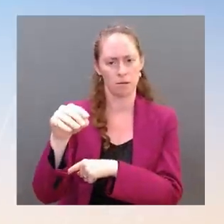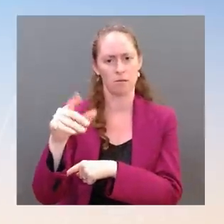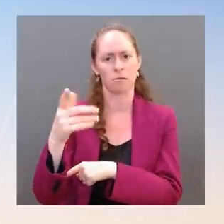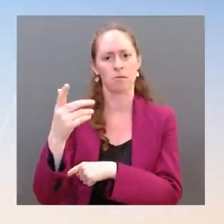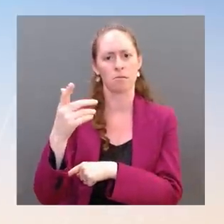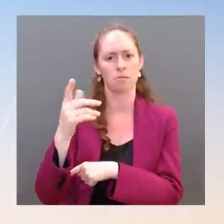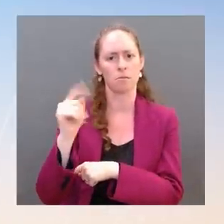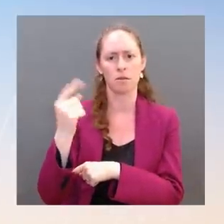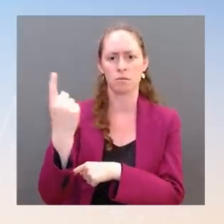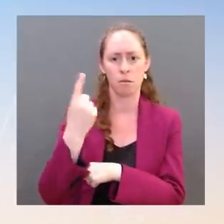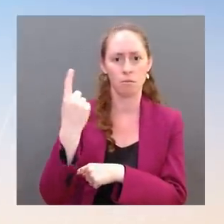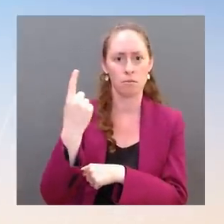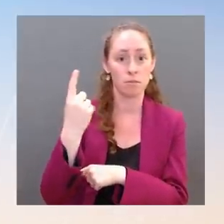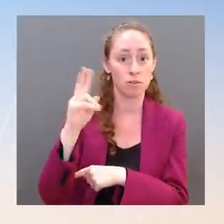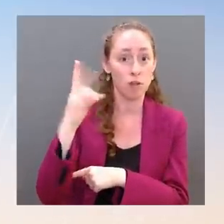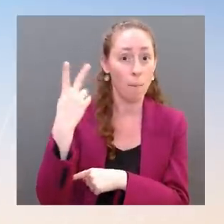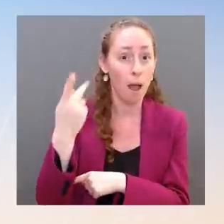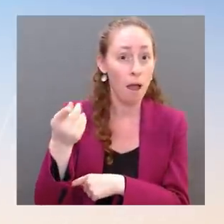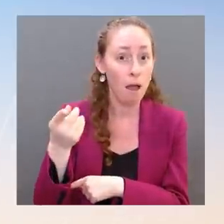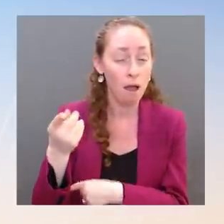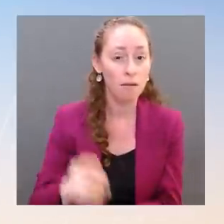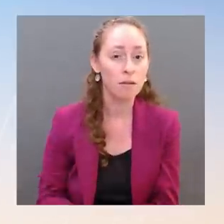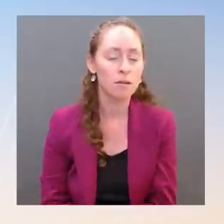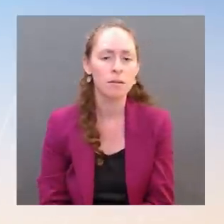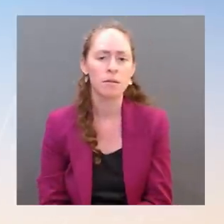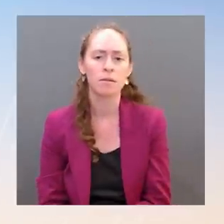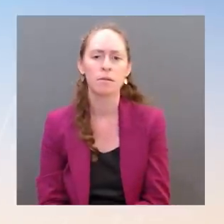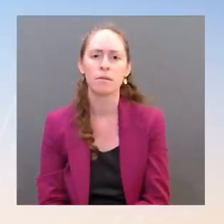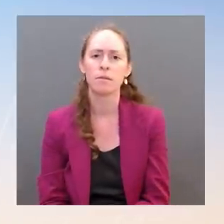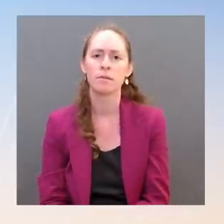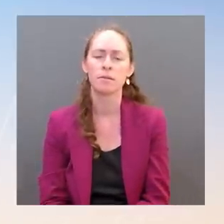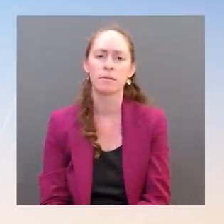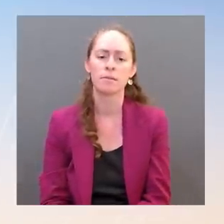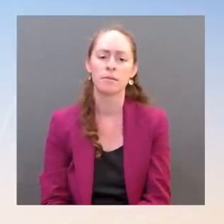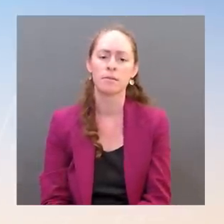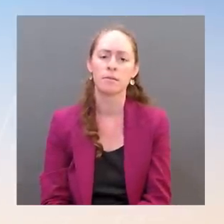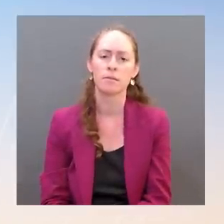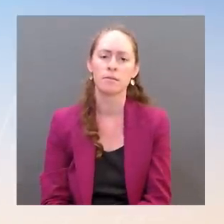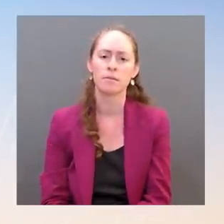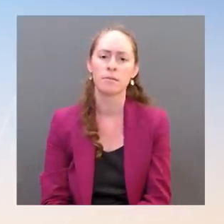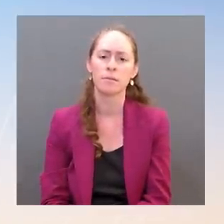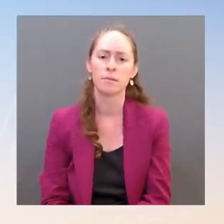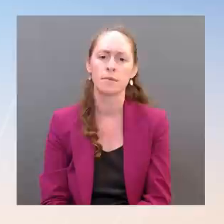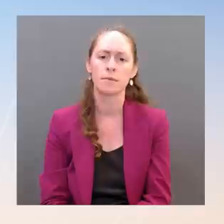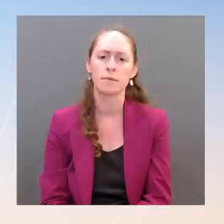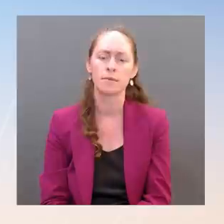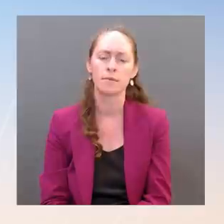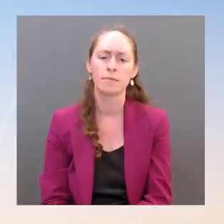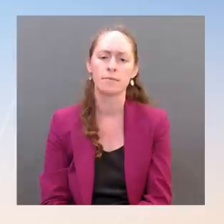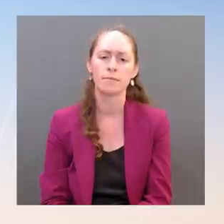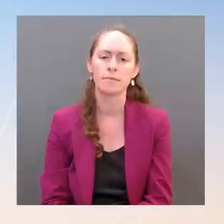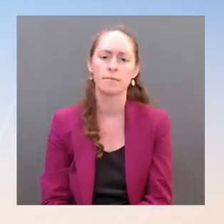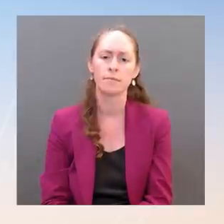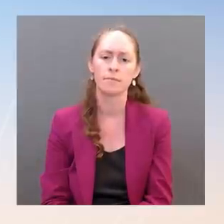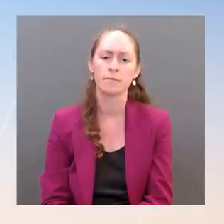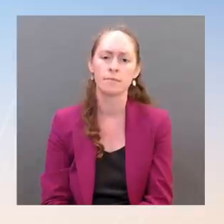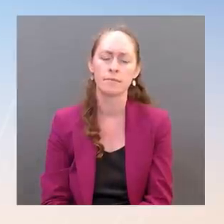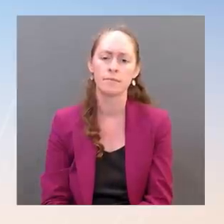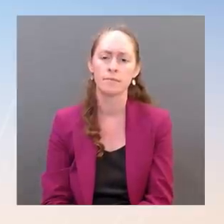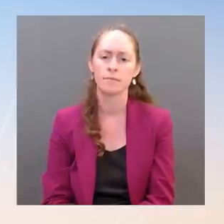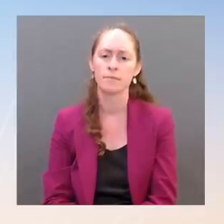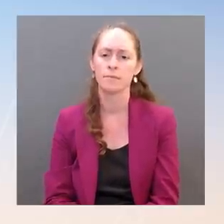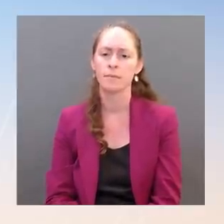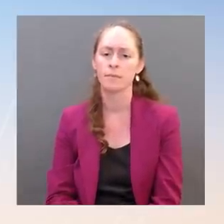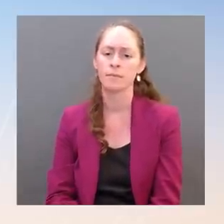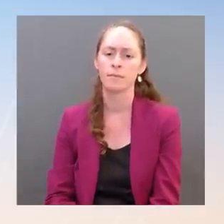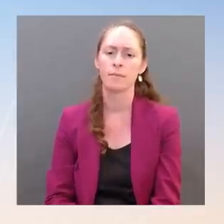Homeland Security, they began their statement repeating that the board had been intentionally mischaracterized, which is a little bit of what you were asking me.